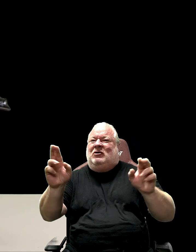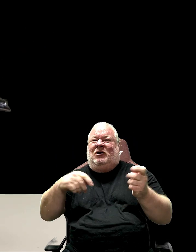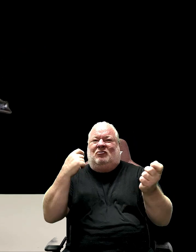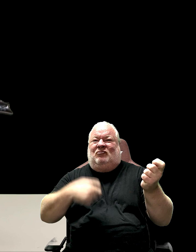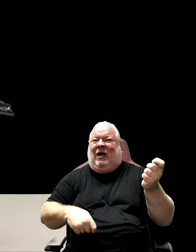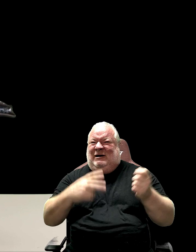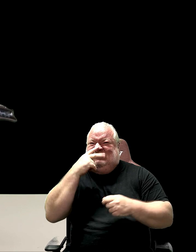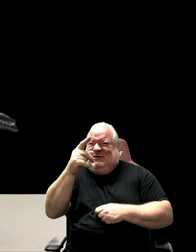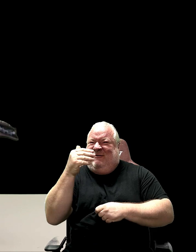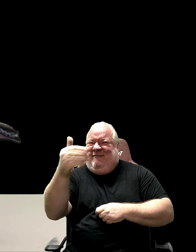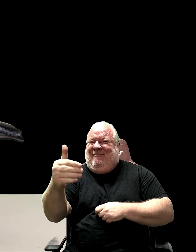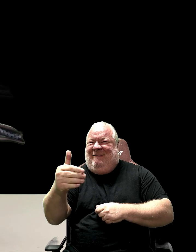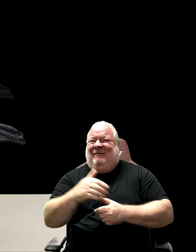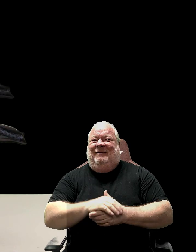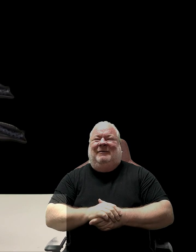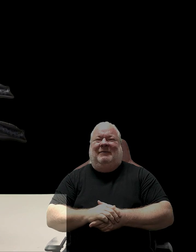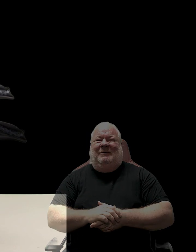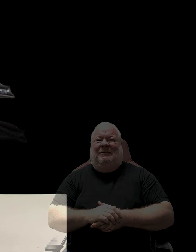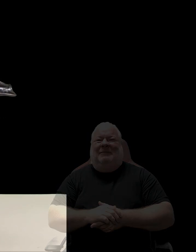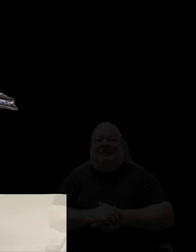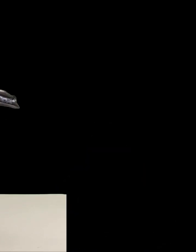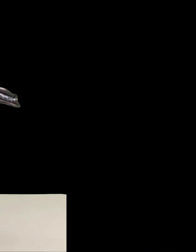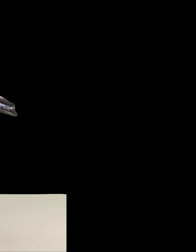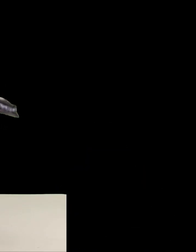ready to rock. See you then!